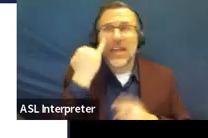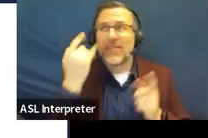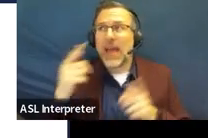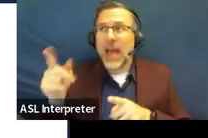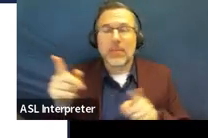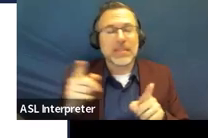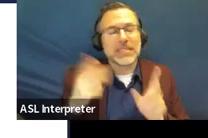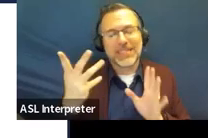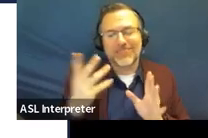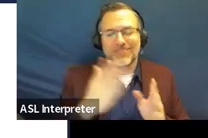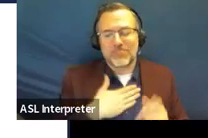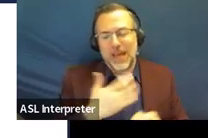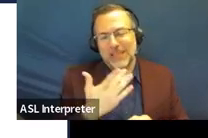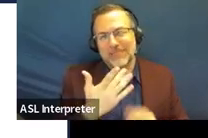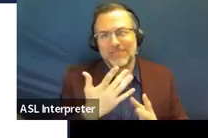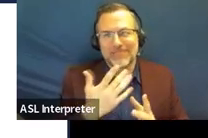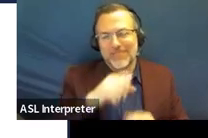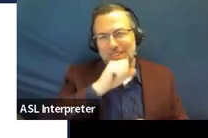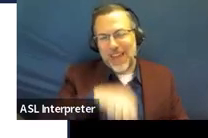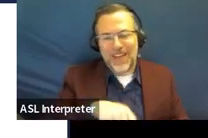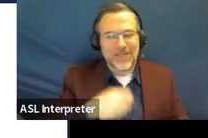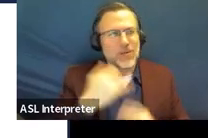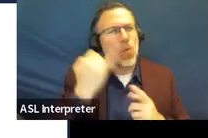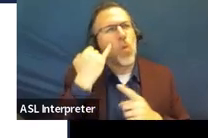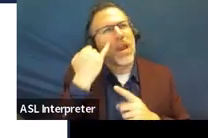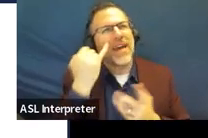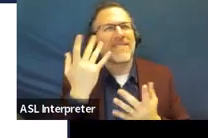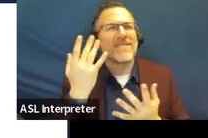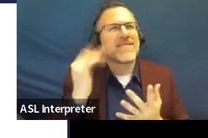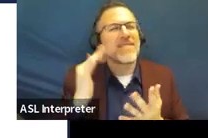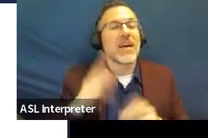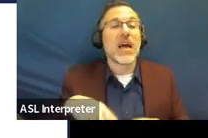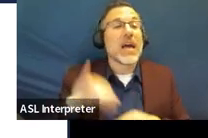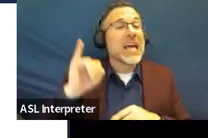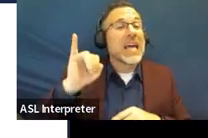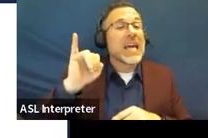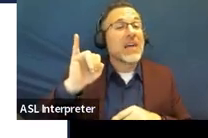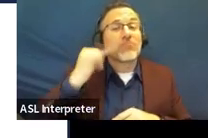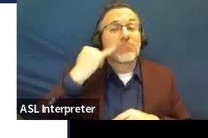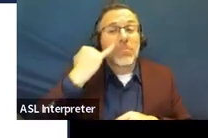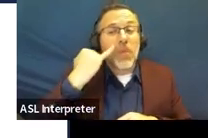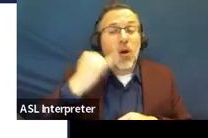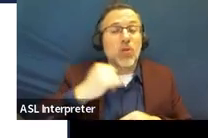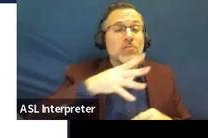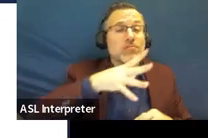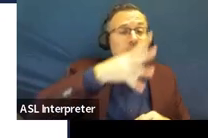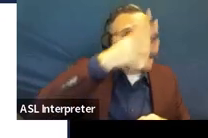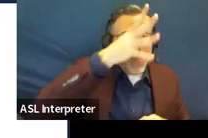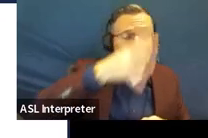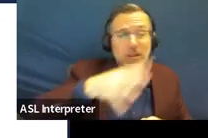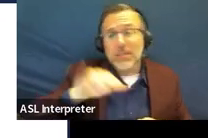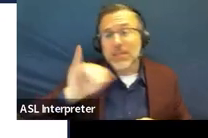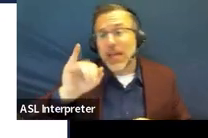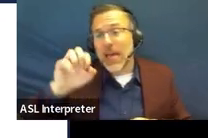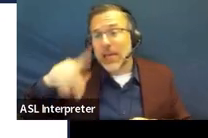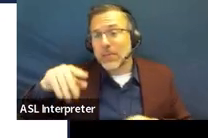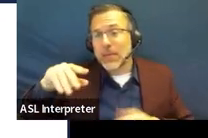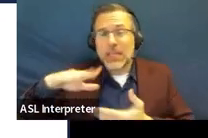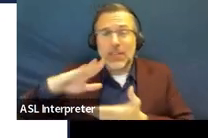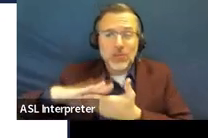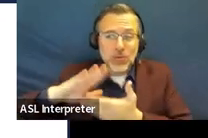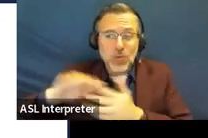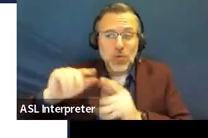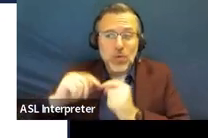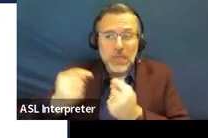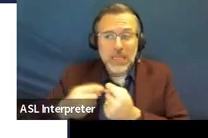all day long. So that led me to this next slide of what if the parents and the IEP team disagree on those decisions during the